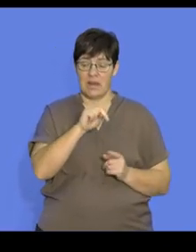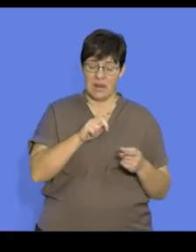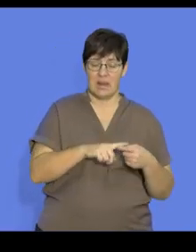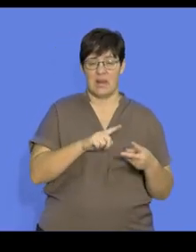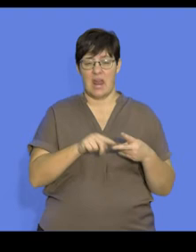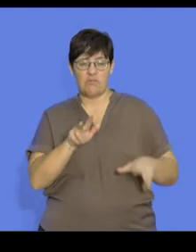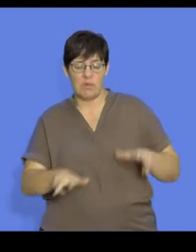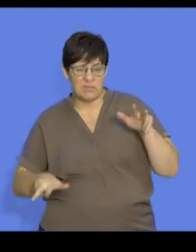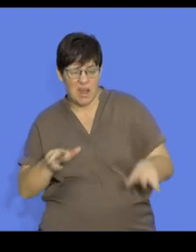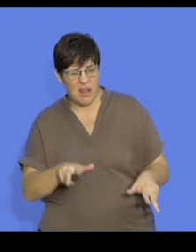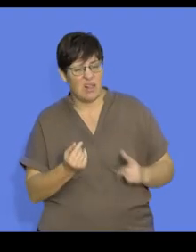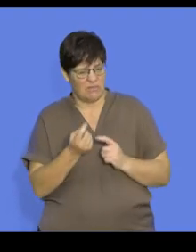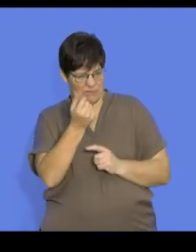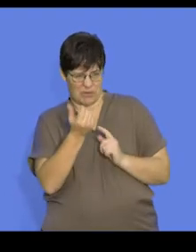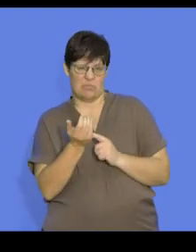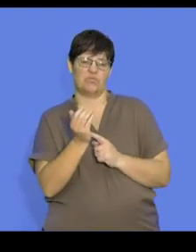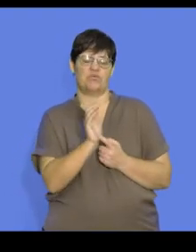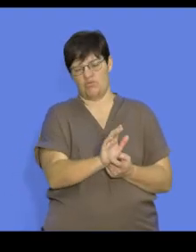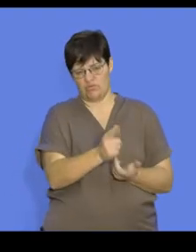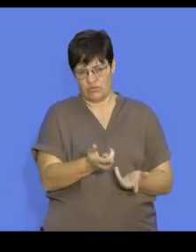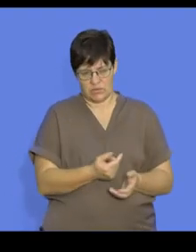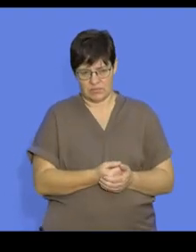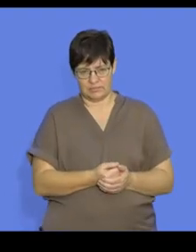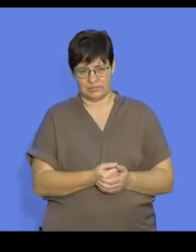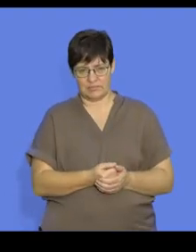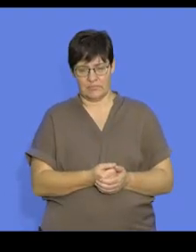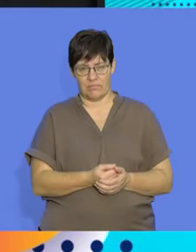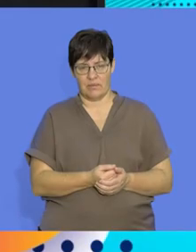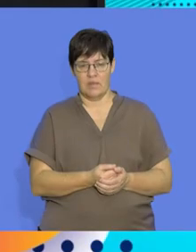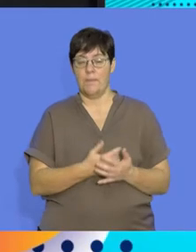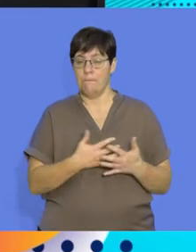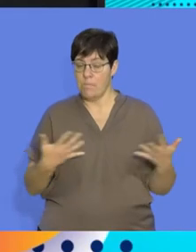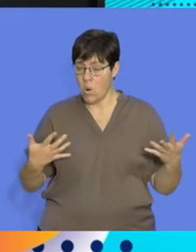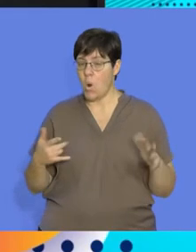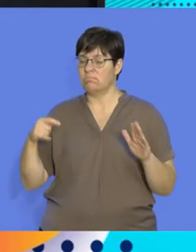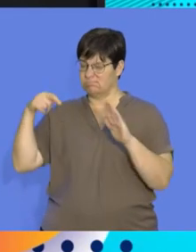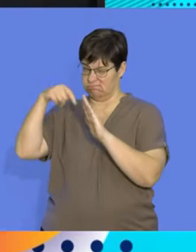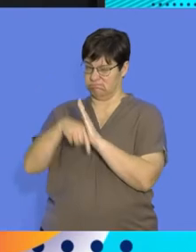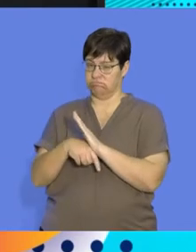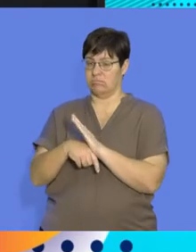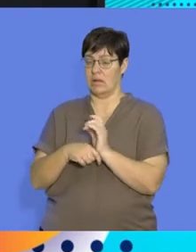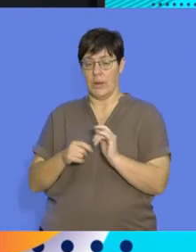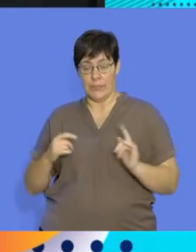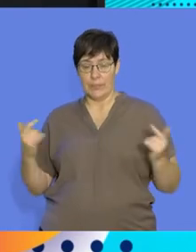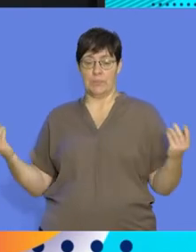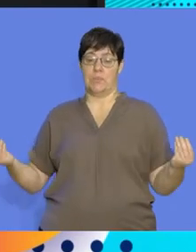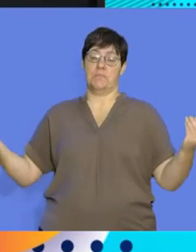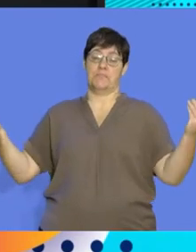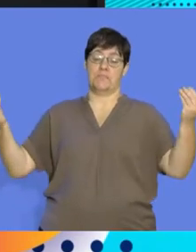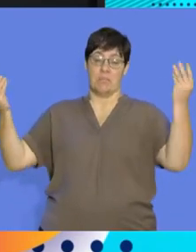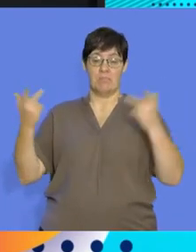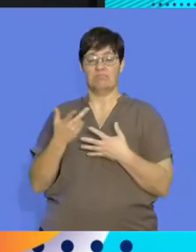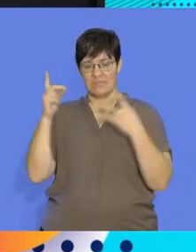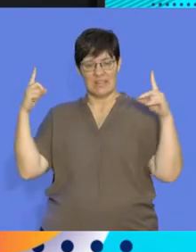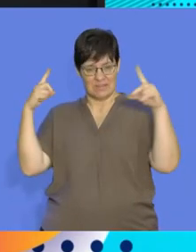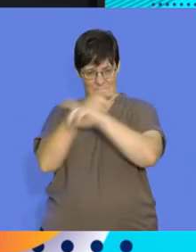behaviours. And we see that courtship becomes significantly more extensive and elaborate as we see